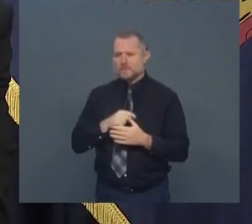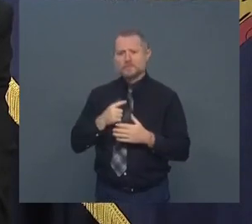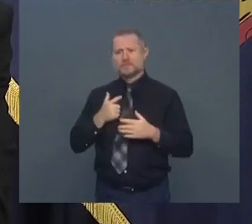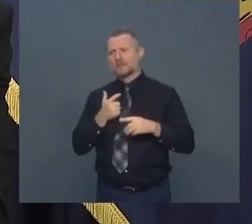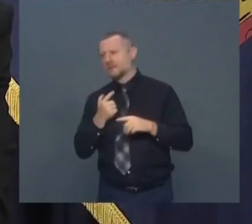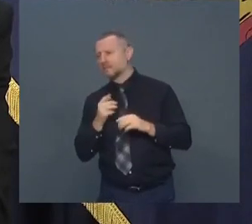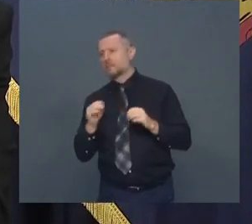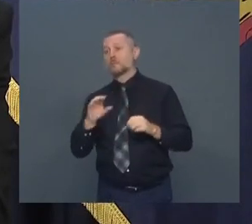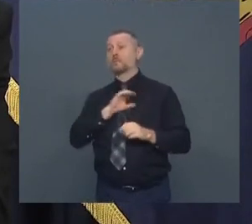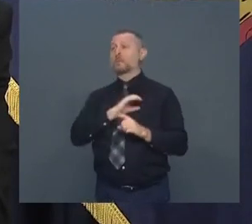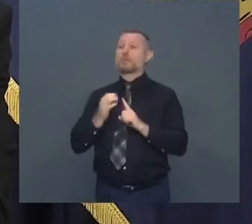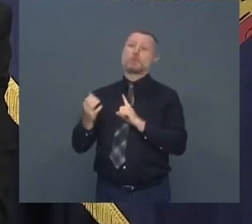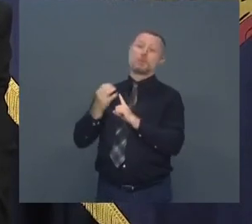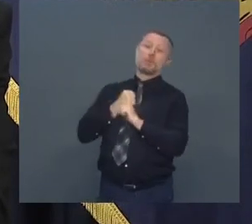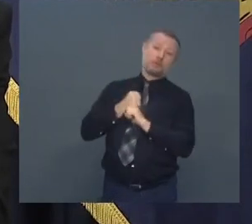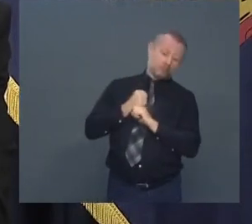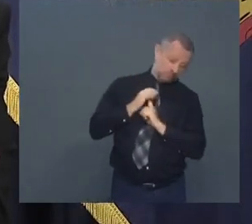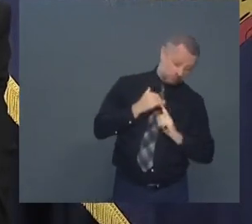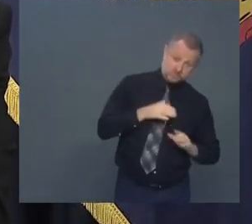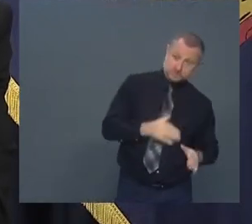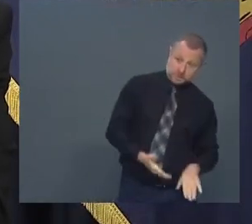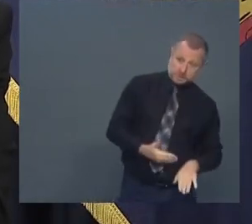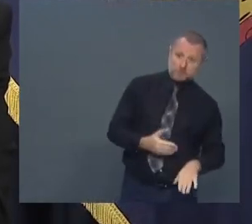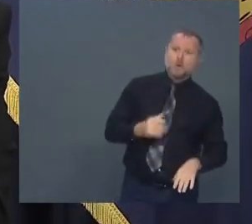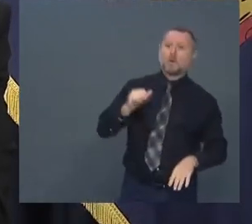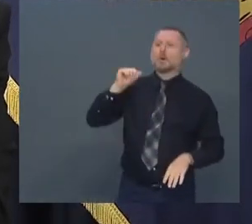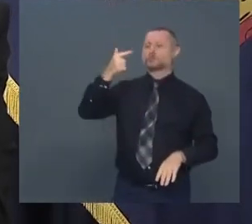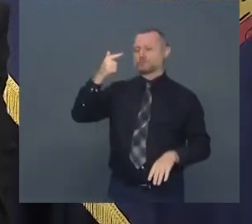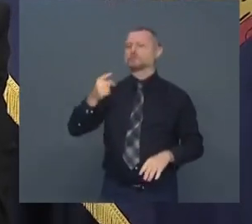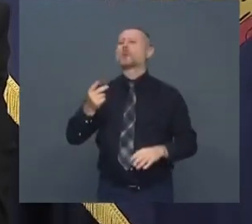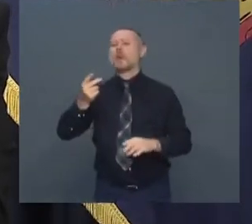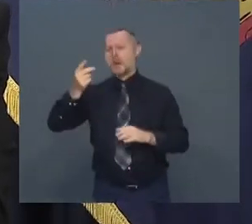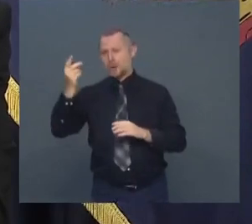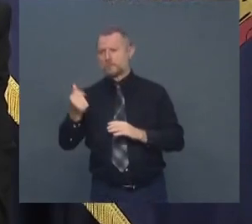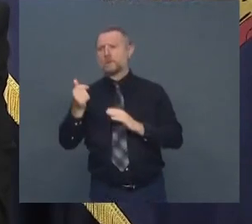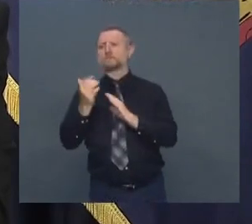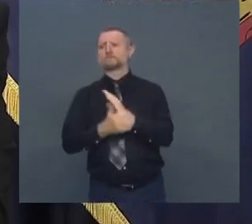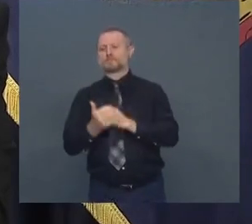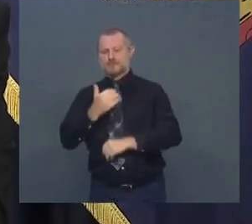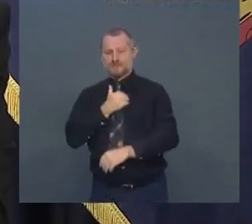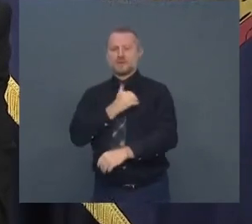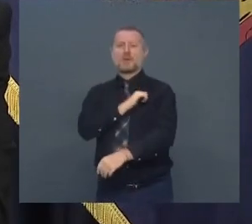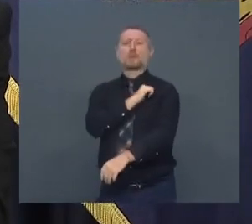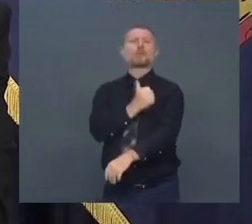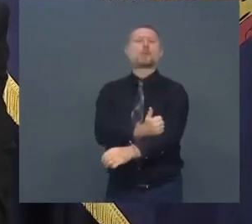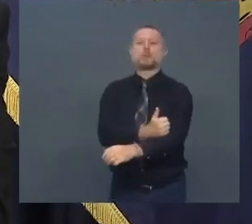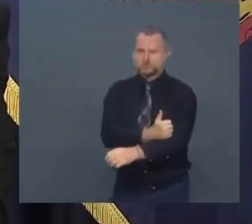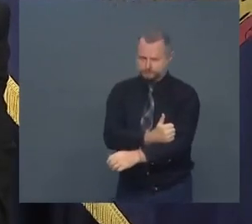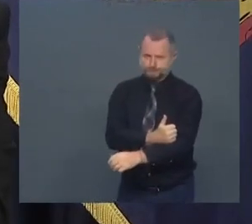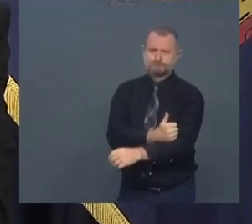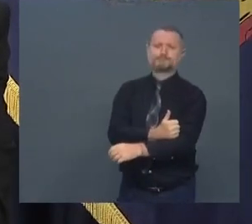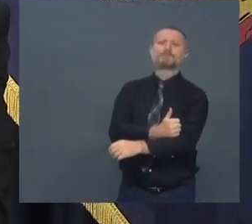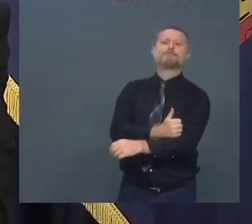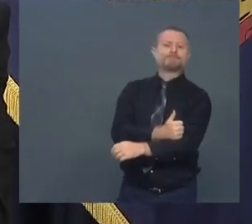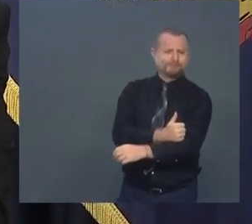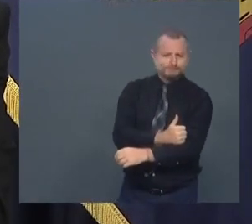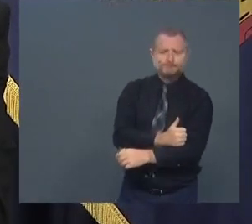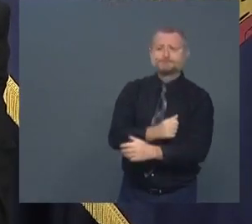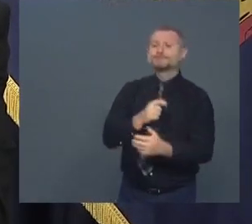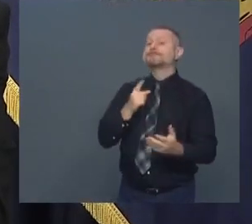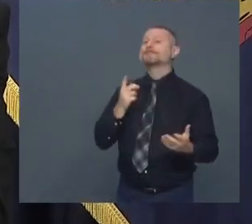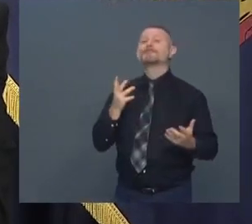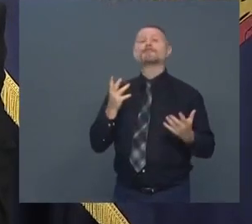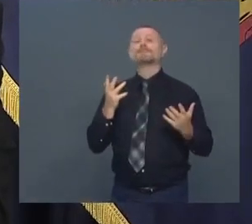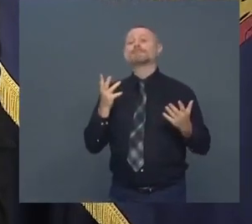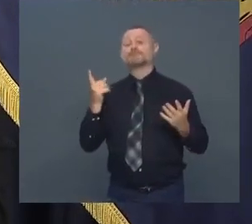has jurisdiction. She being the Attorney General. No action taken. The jurisdiction is